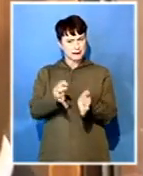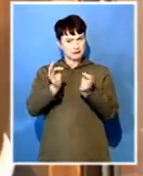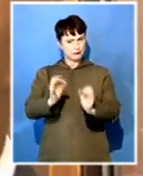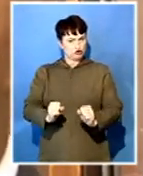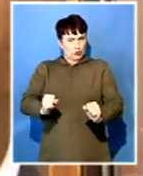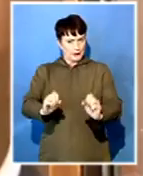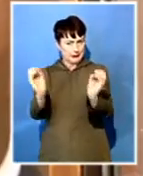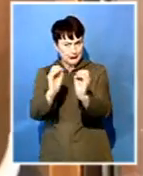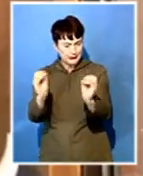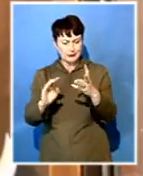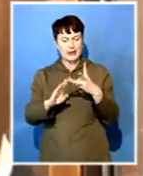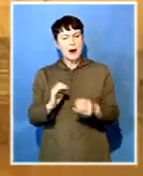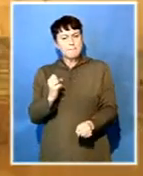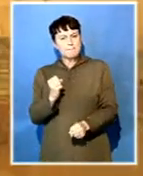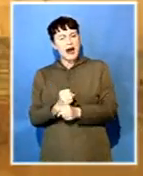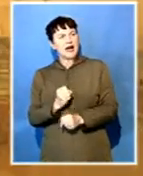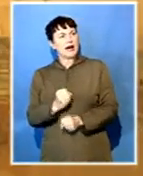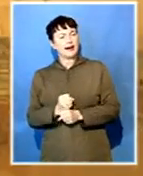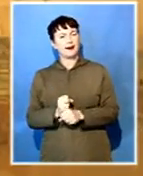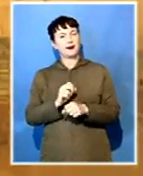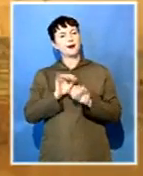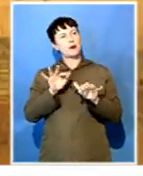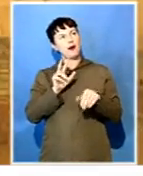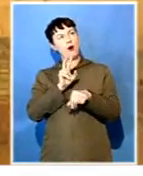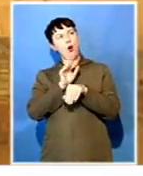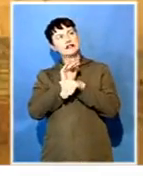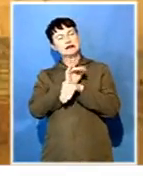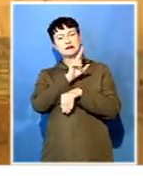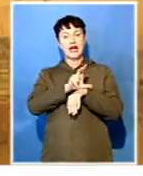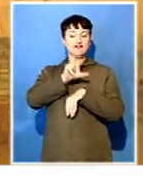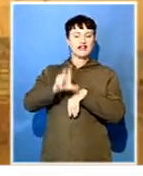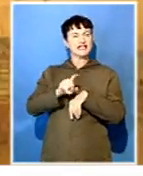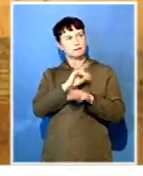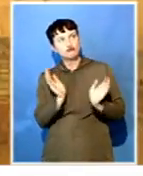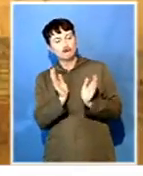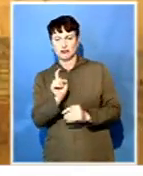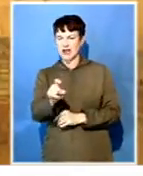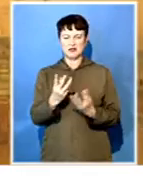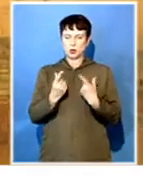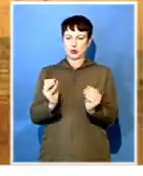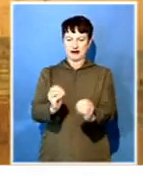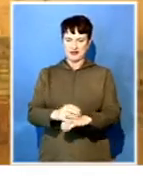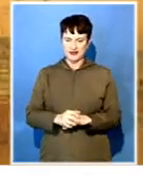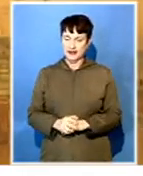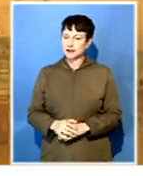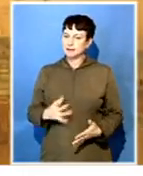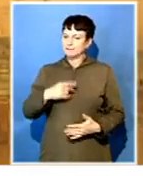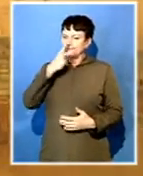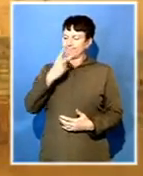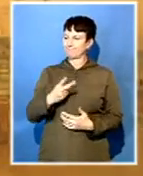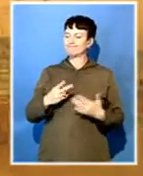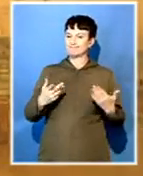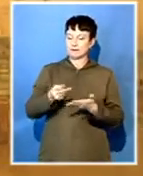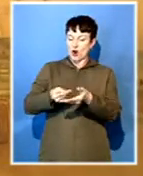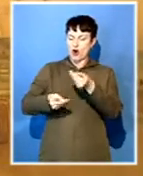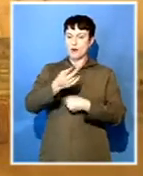failure to be able to appease investors. We first saw our downgrades taking place in our economy, and obviously that will have a